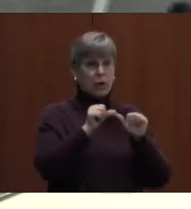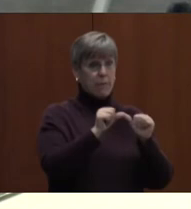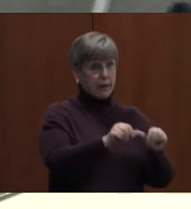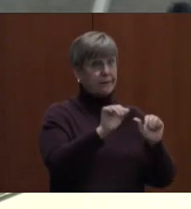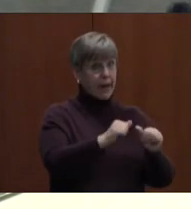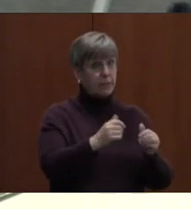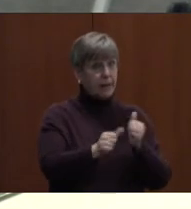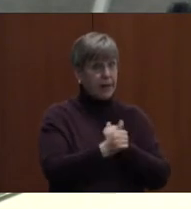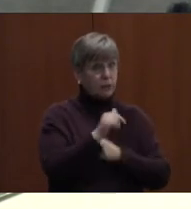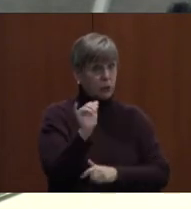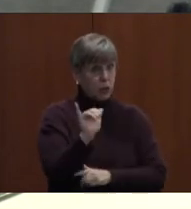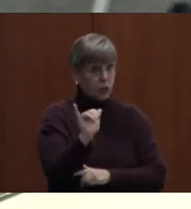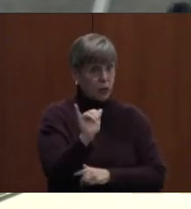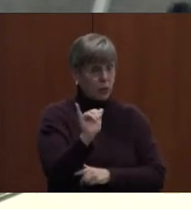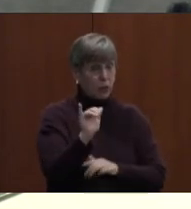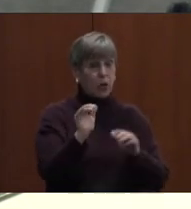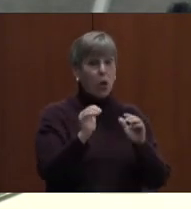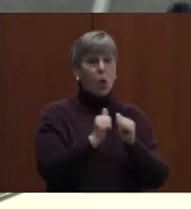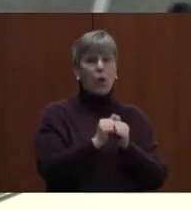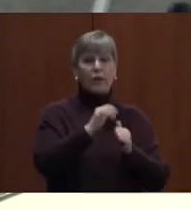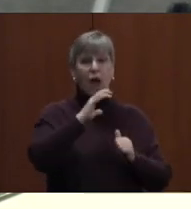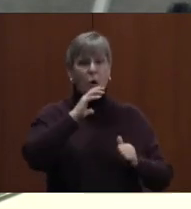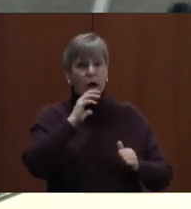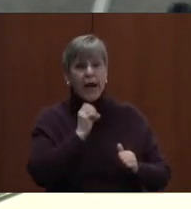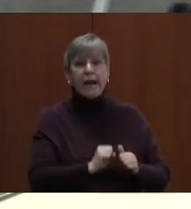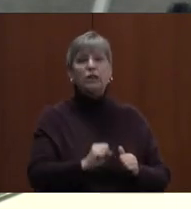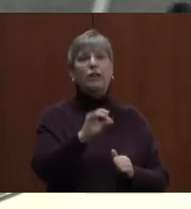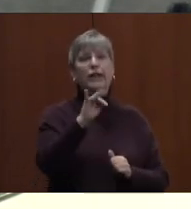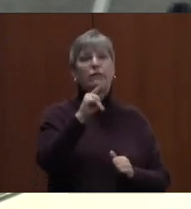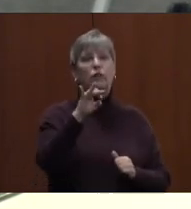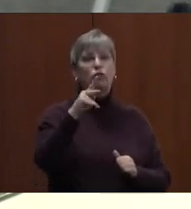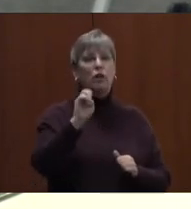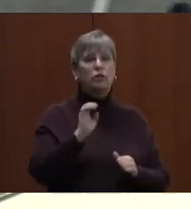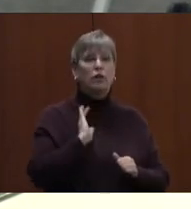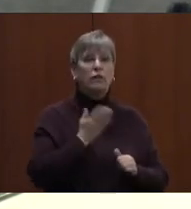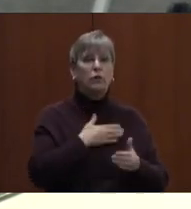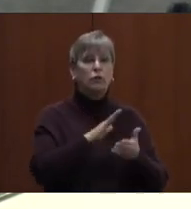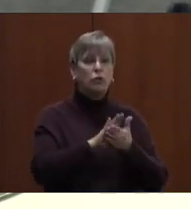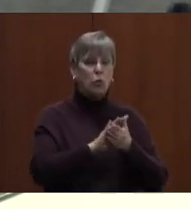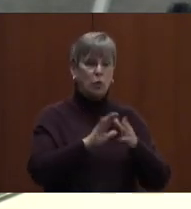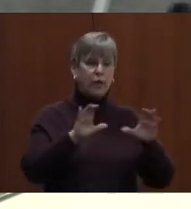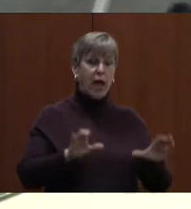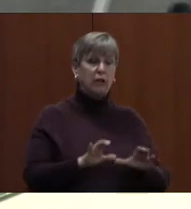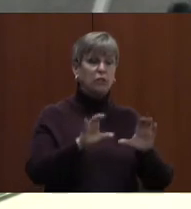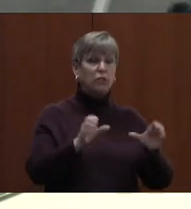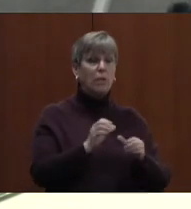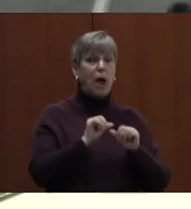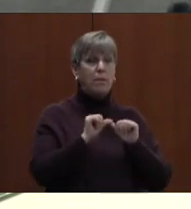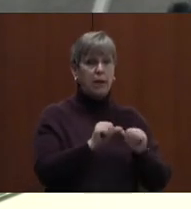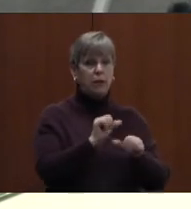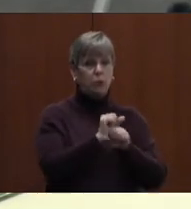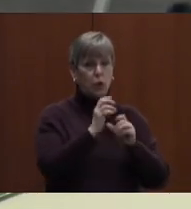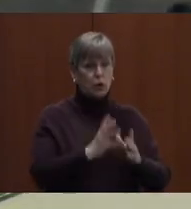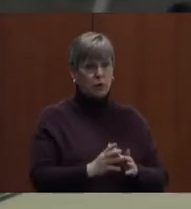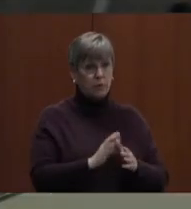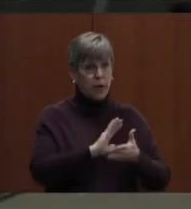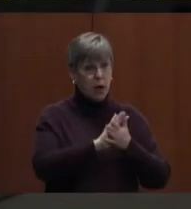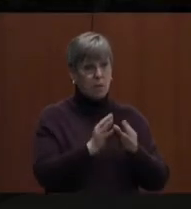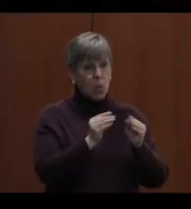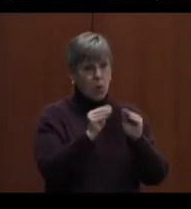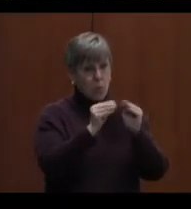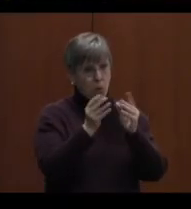dangerous. With the aging infrastructure of our schools, the actions performed by our maintenance workers become increasingly important.